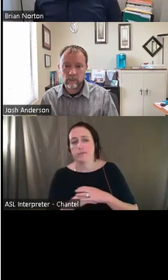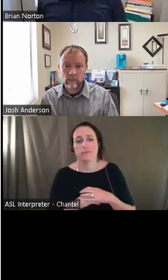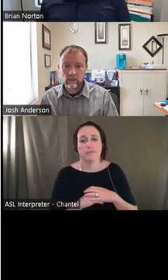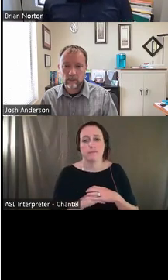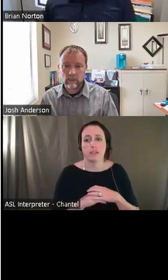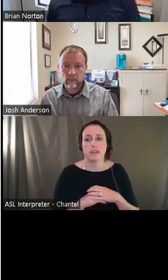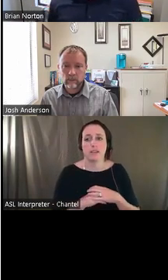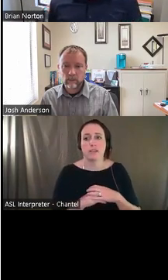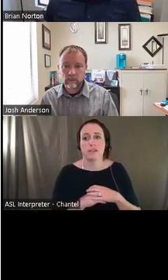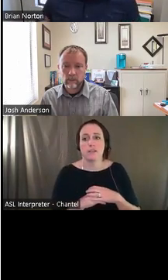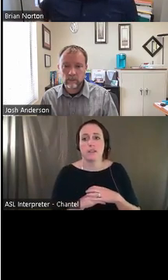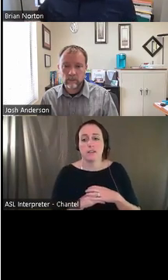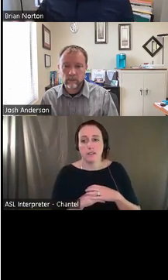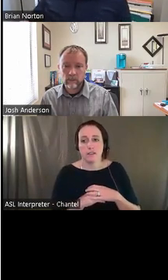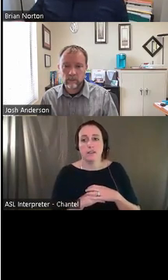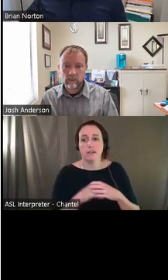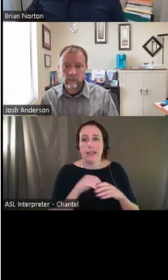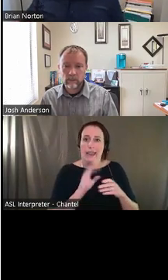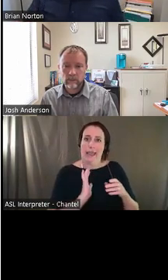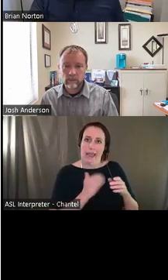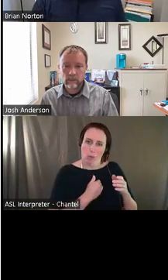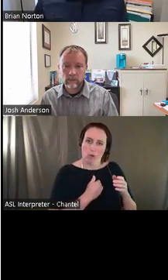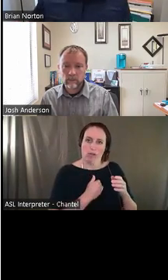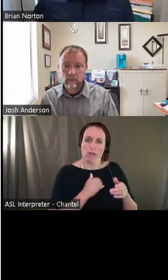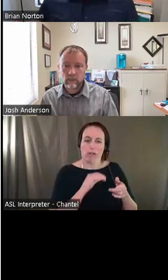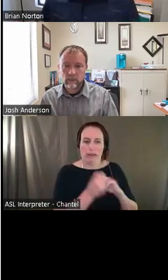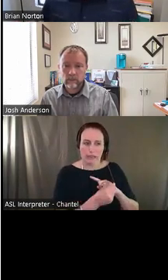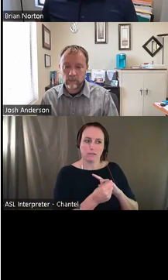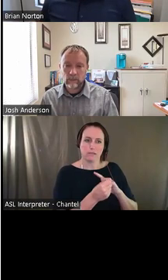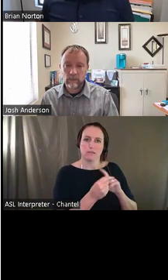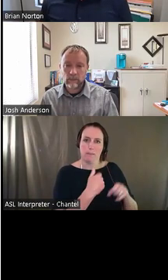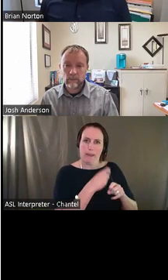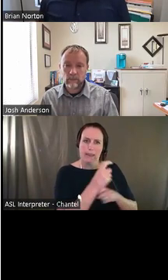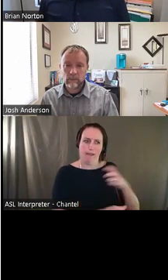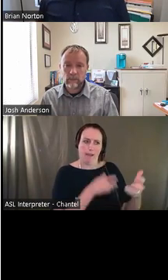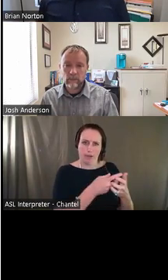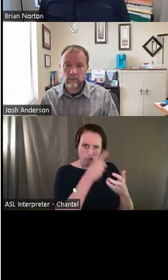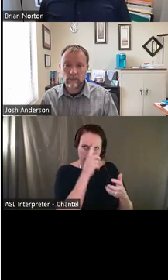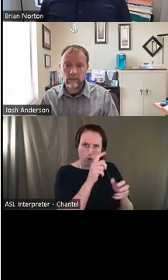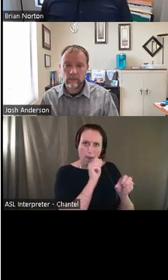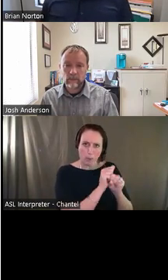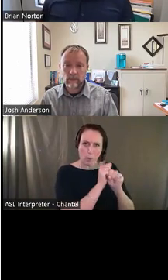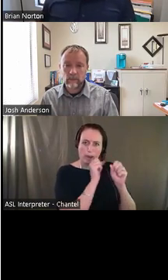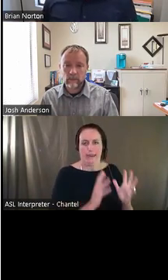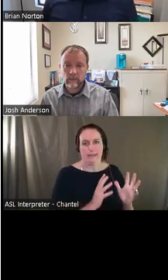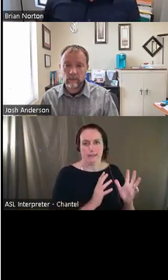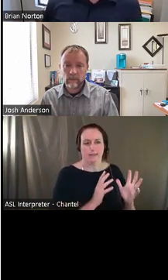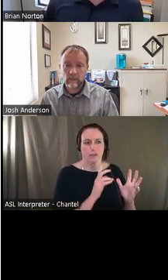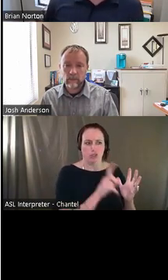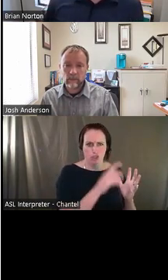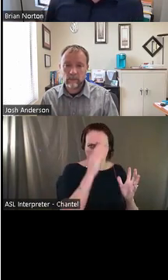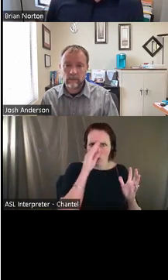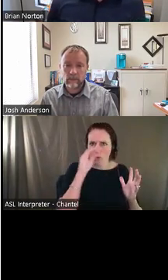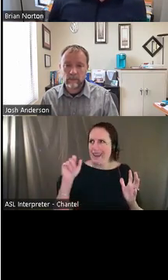accommodations for employees in your state. Um, they should know who the AT players are, who can provide